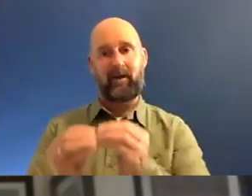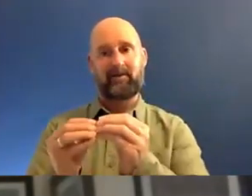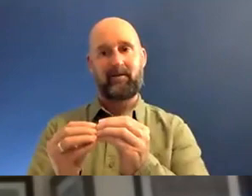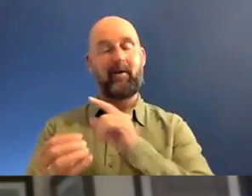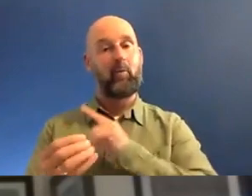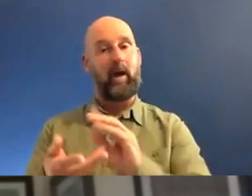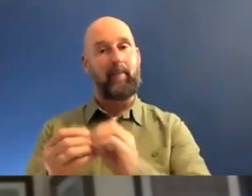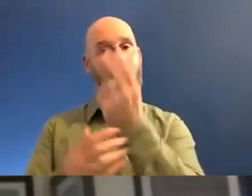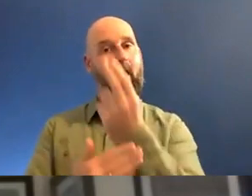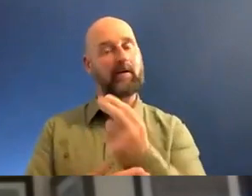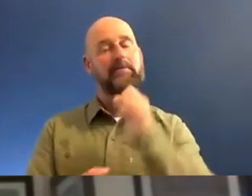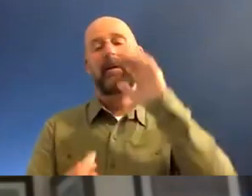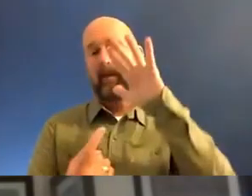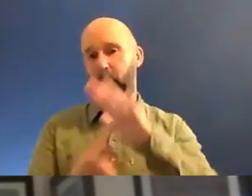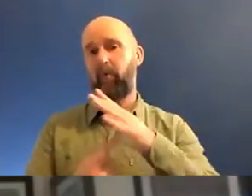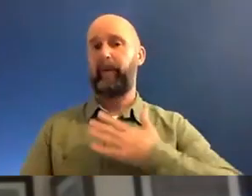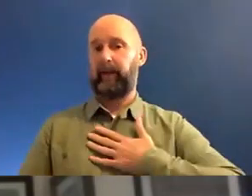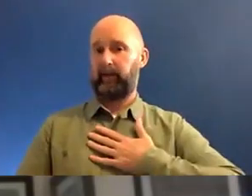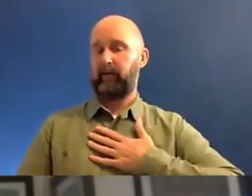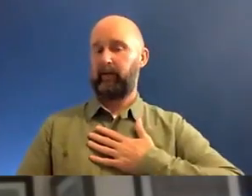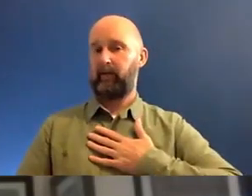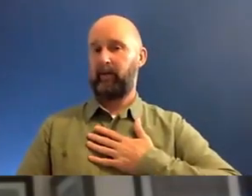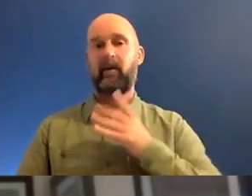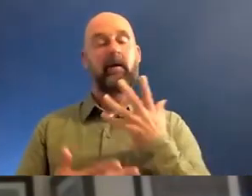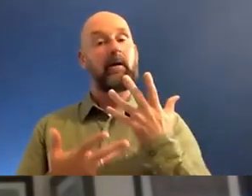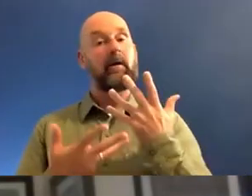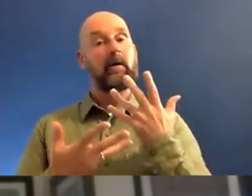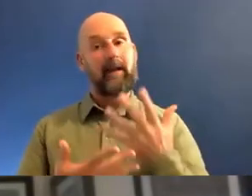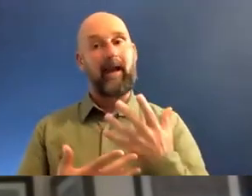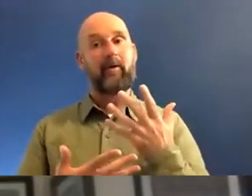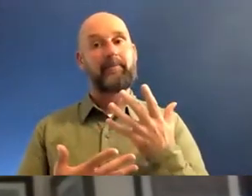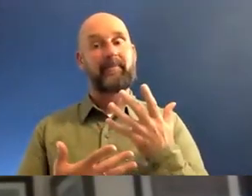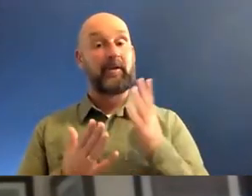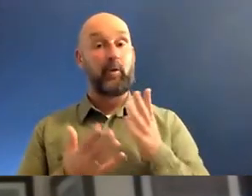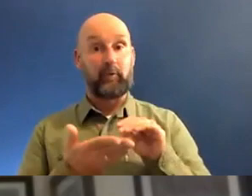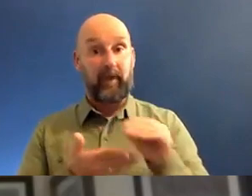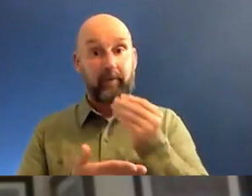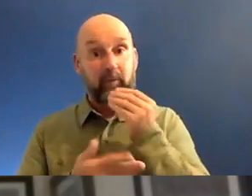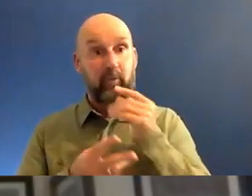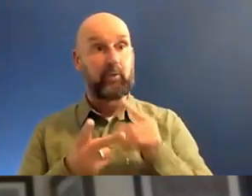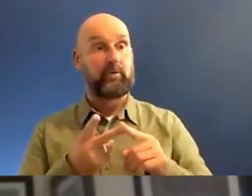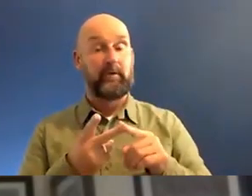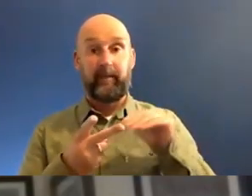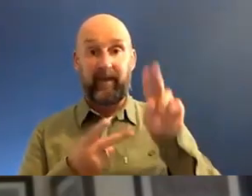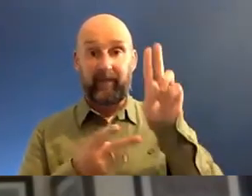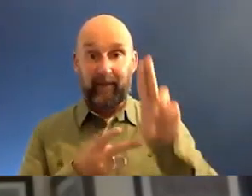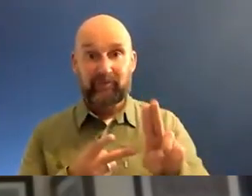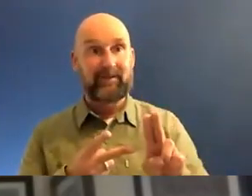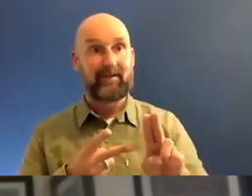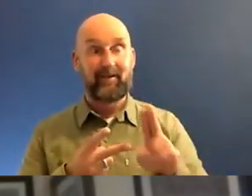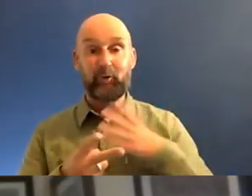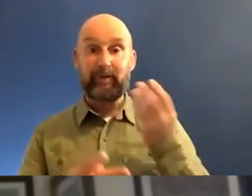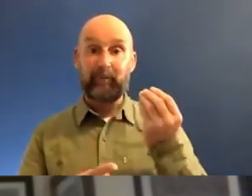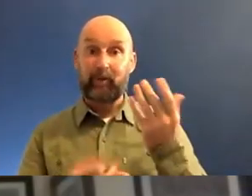very, very important to me, but I also realised that, you know, mouths have to be fed and lights have to be on them. Yeah. As everyone.